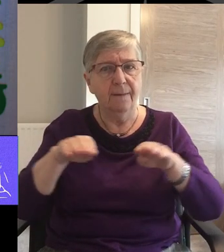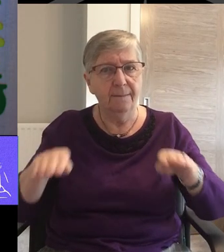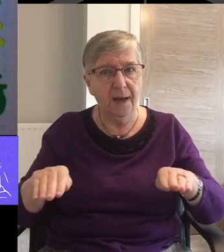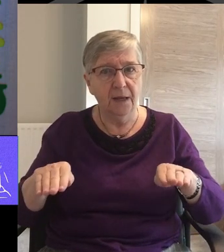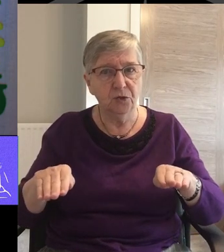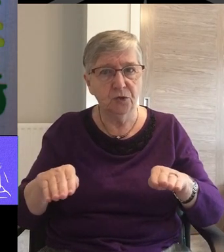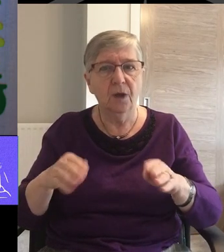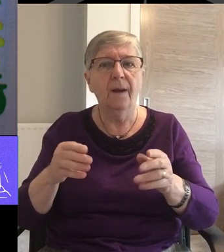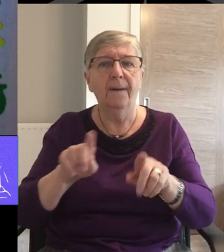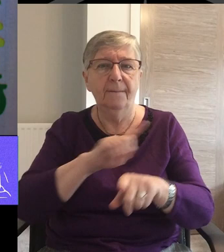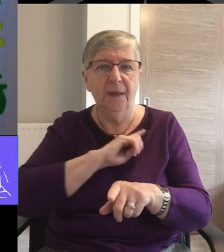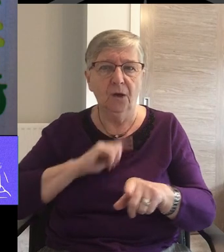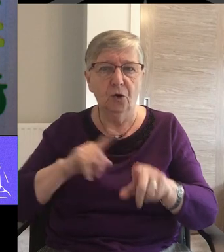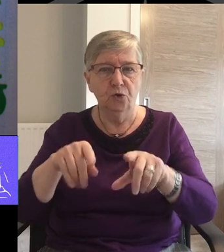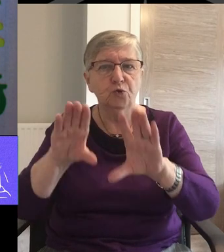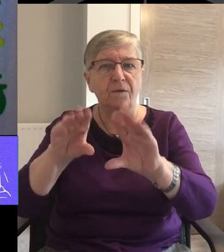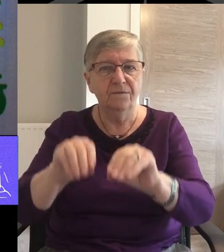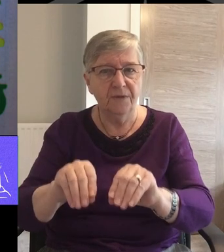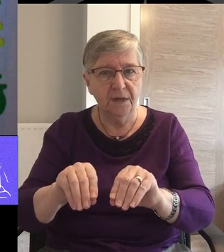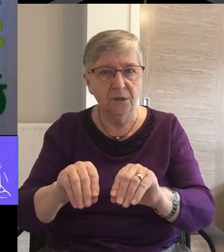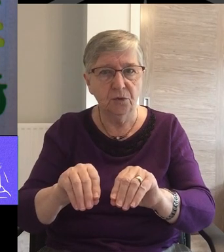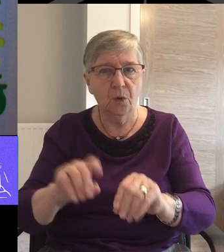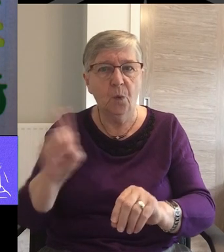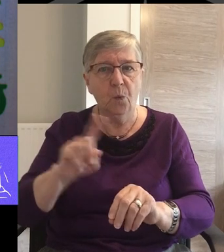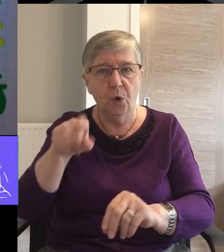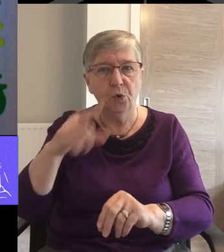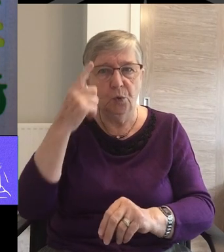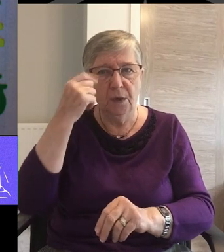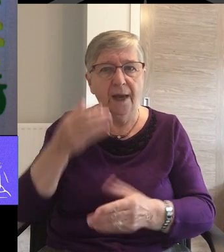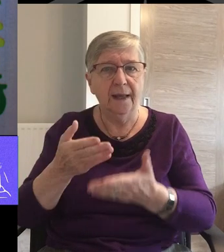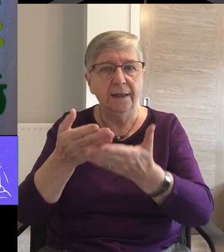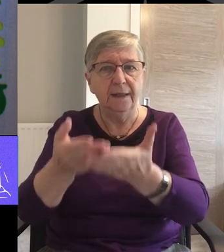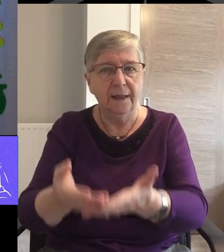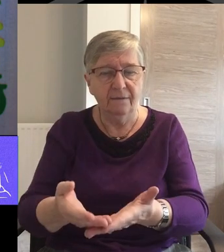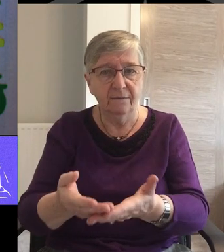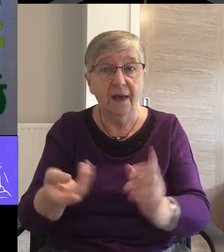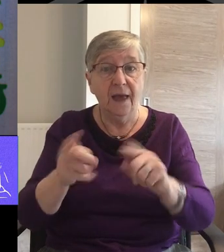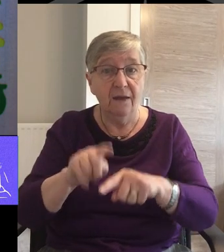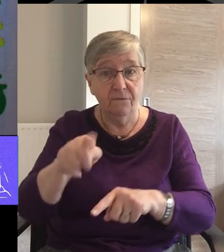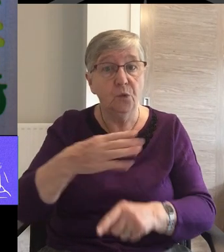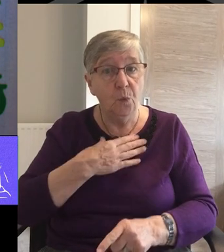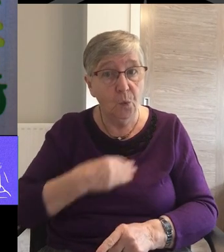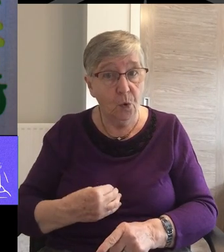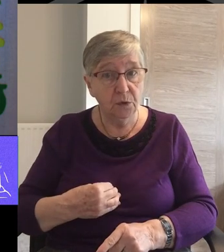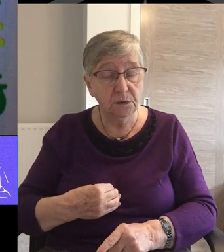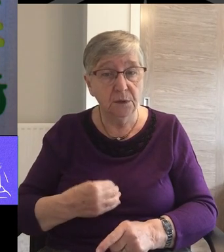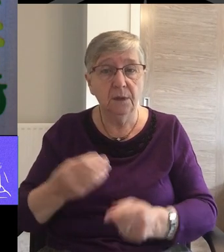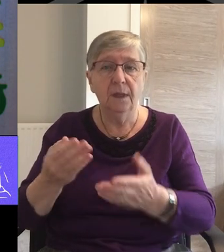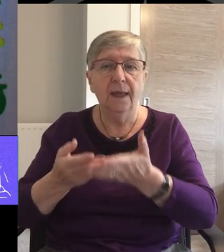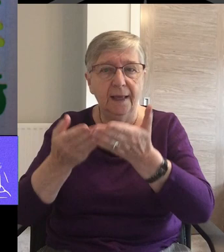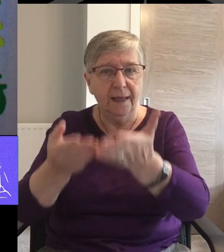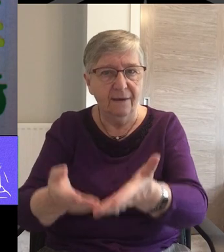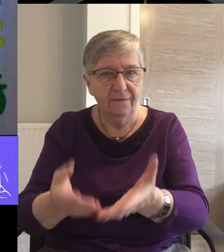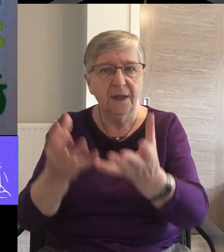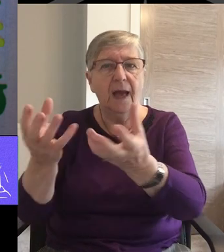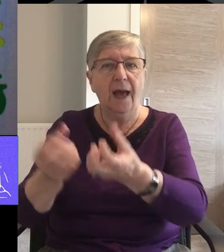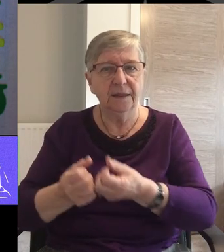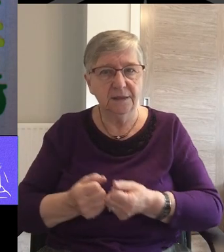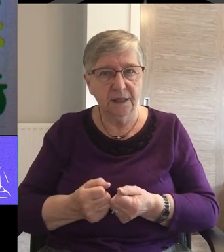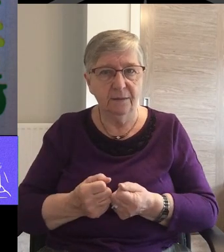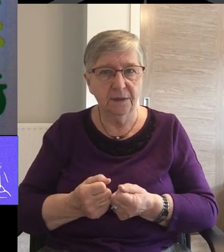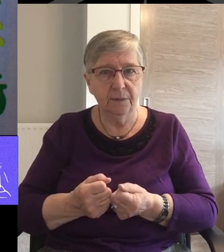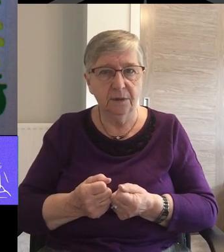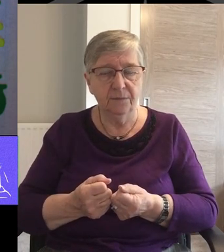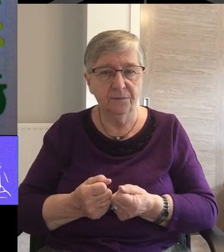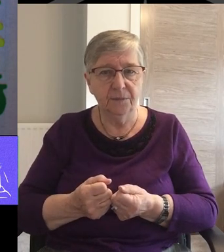completion of it According to your means For if the willingness is there The gift is acceptable According to what